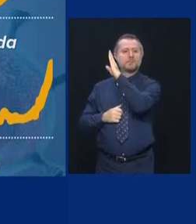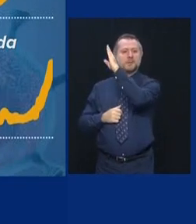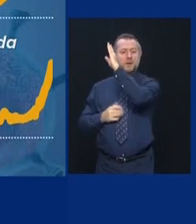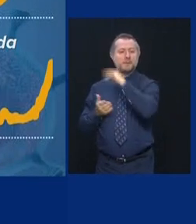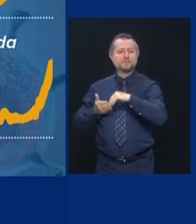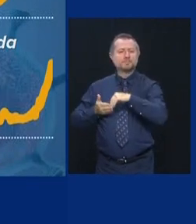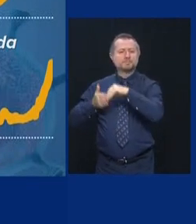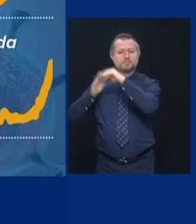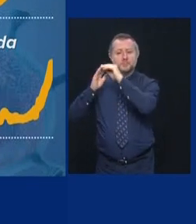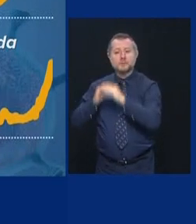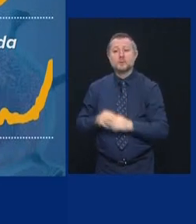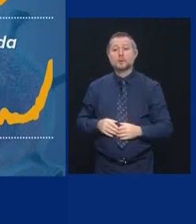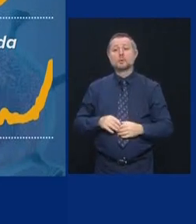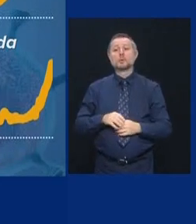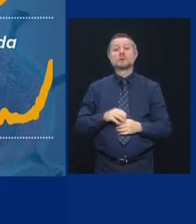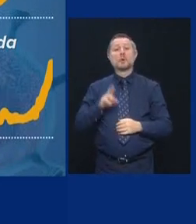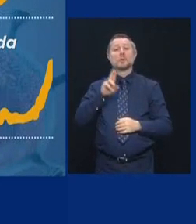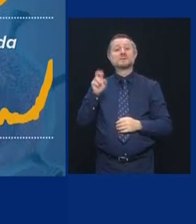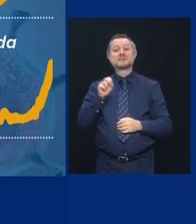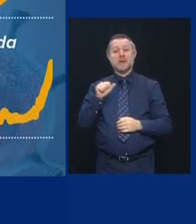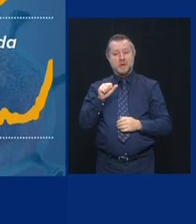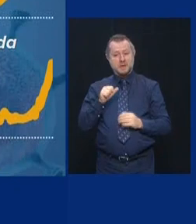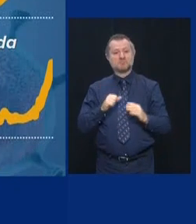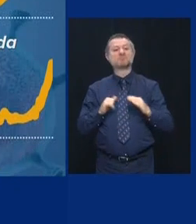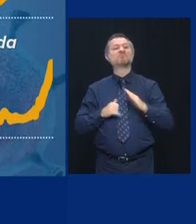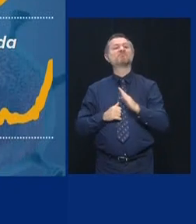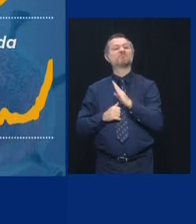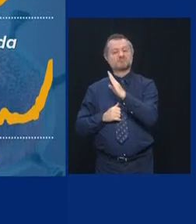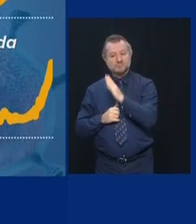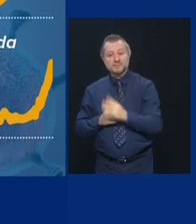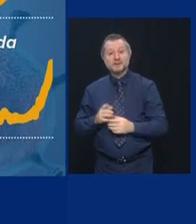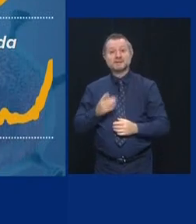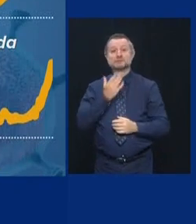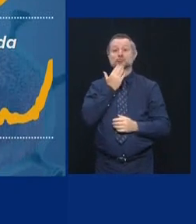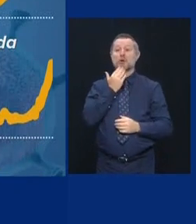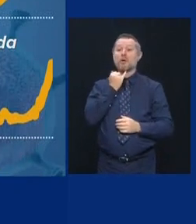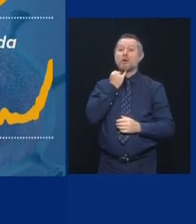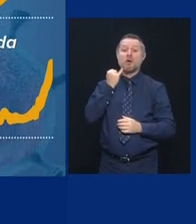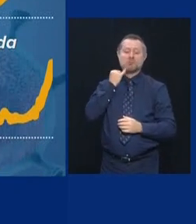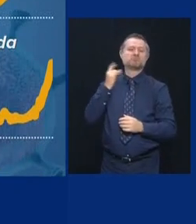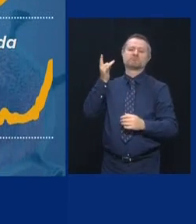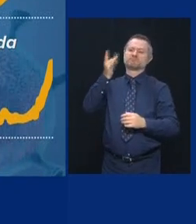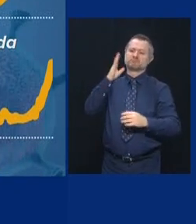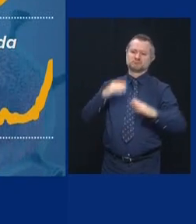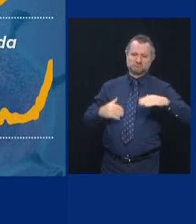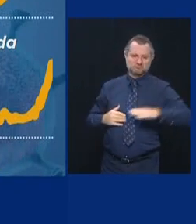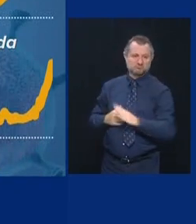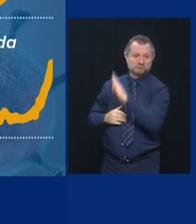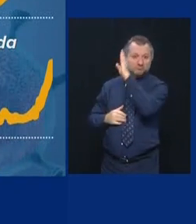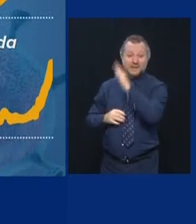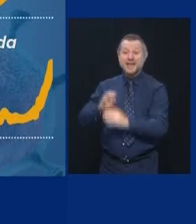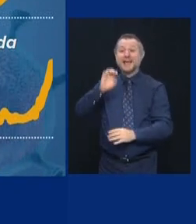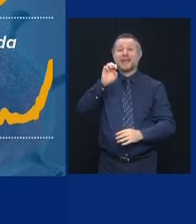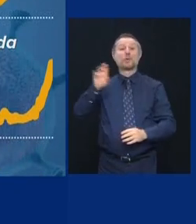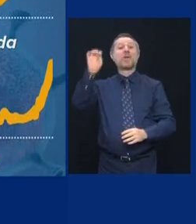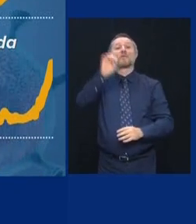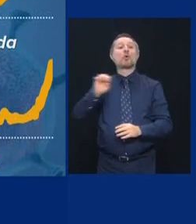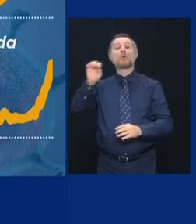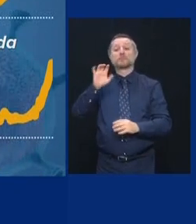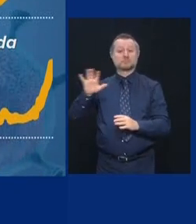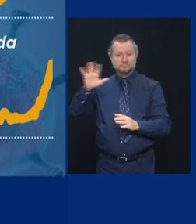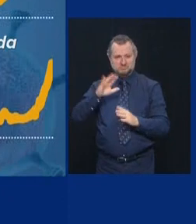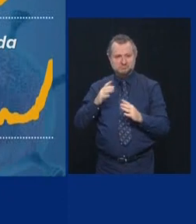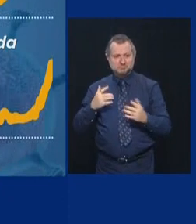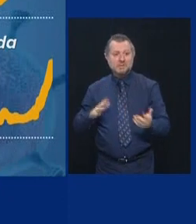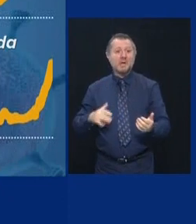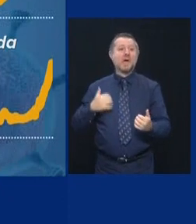USA overall is going up. Israel has a real problem. EU has a real problem. Canada has a problem. Argentina has